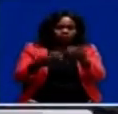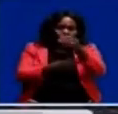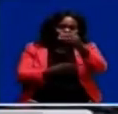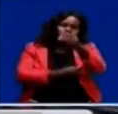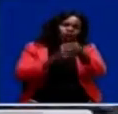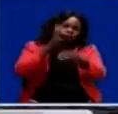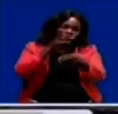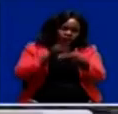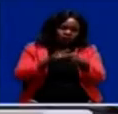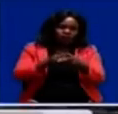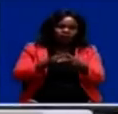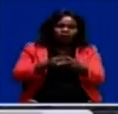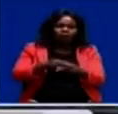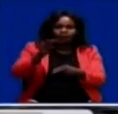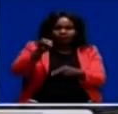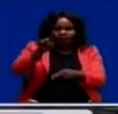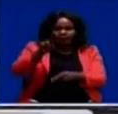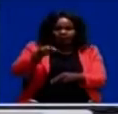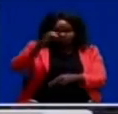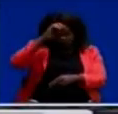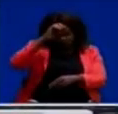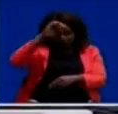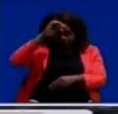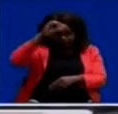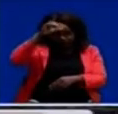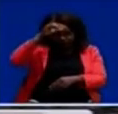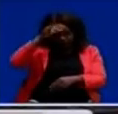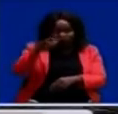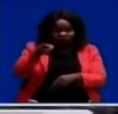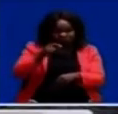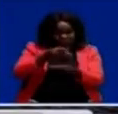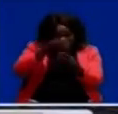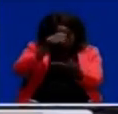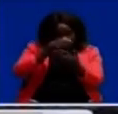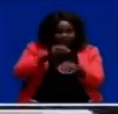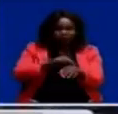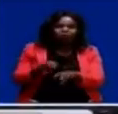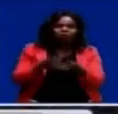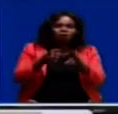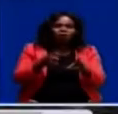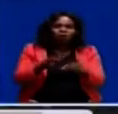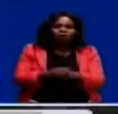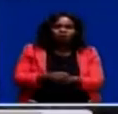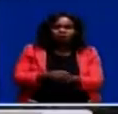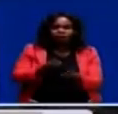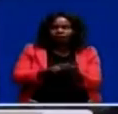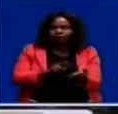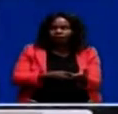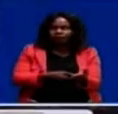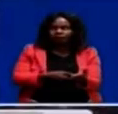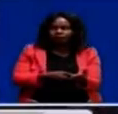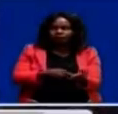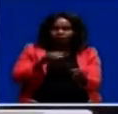Mr. Edgar Chadwanungu, as these appellate studies are underway. Gift in Ambao. ZMBC News,